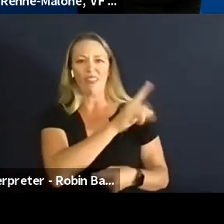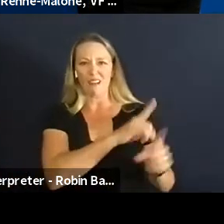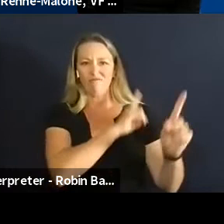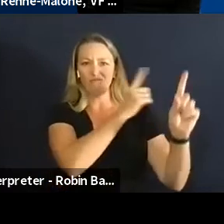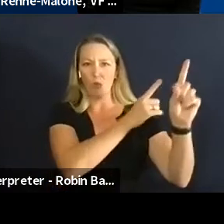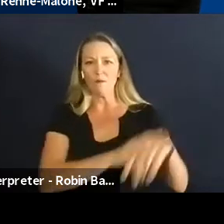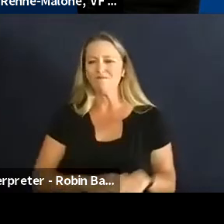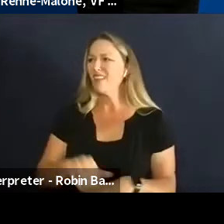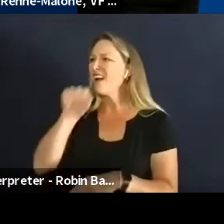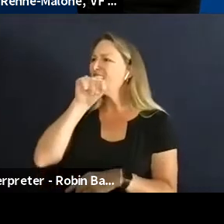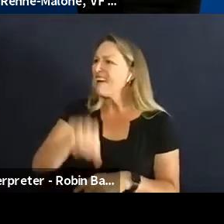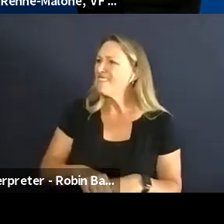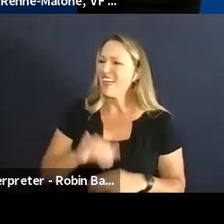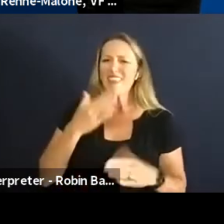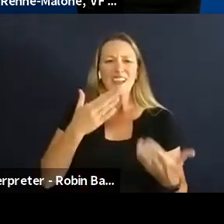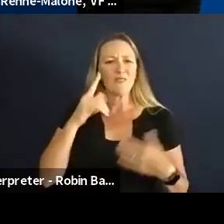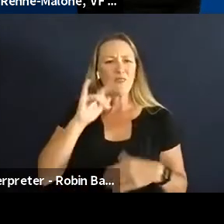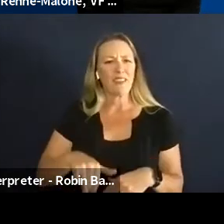Anyone else want to jump in there?